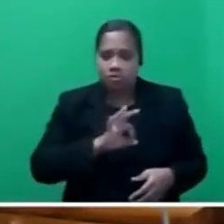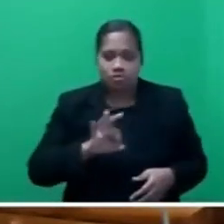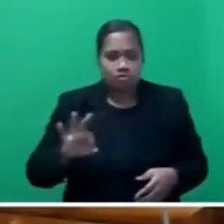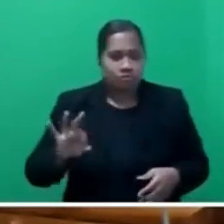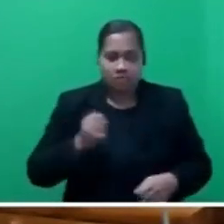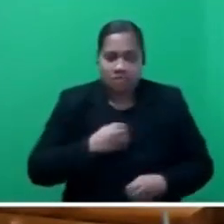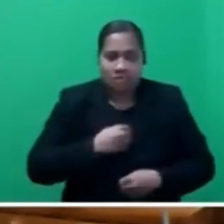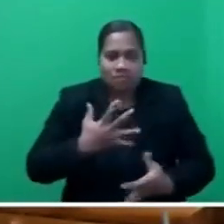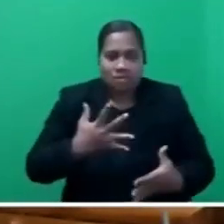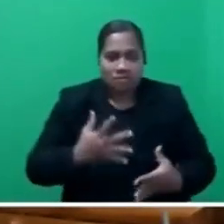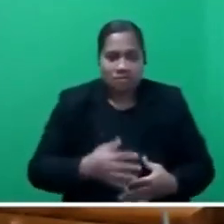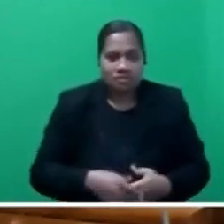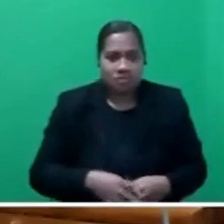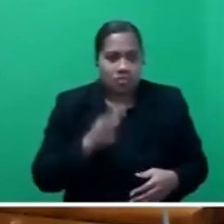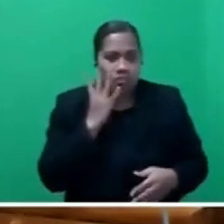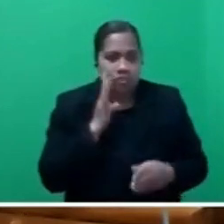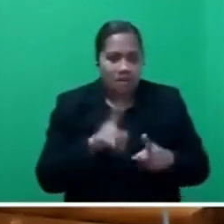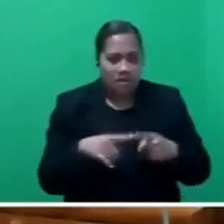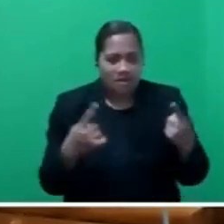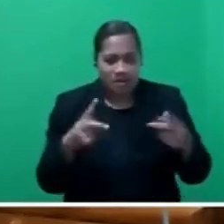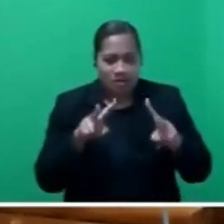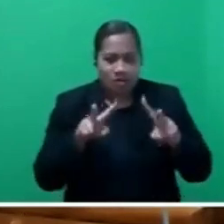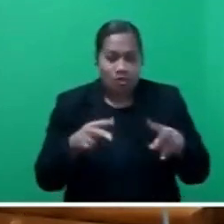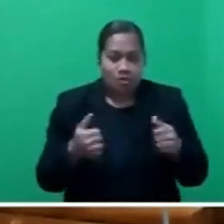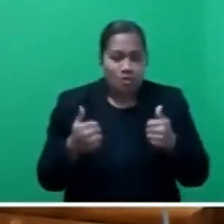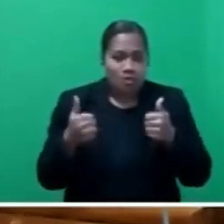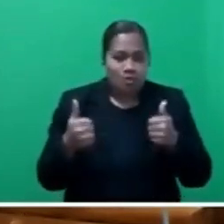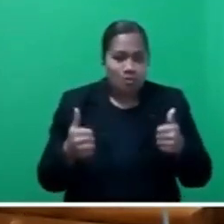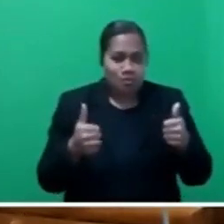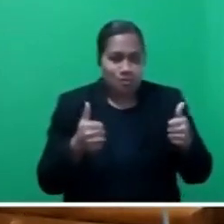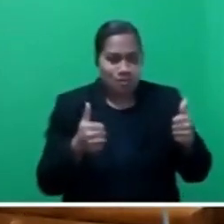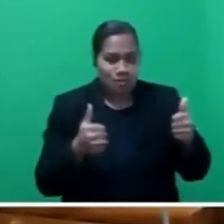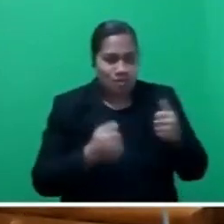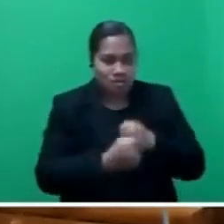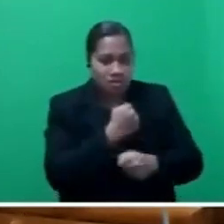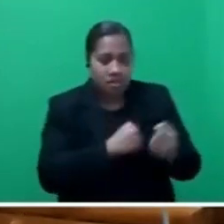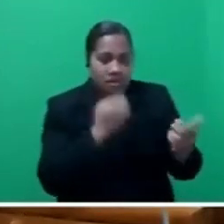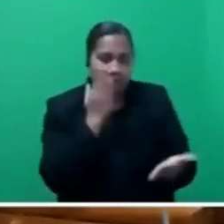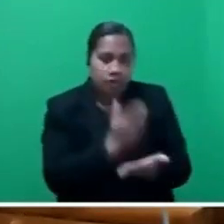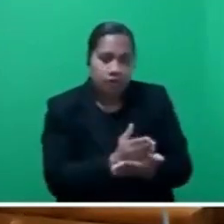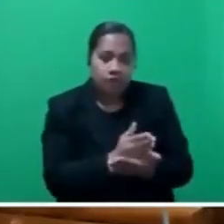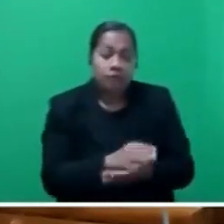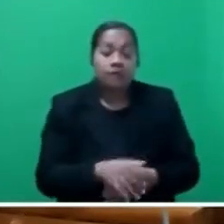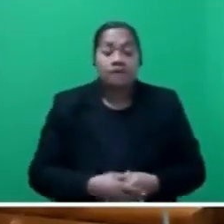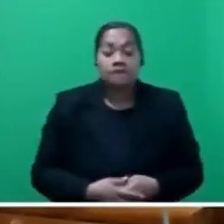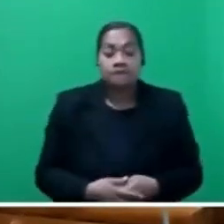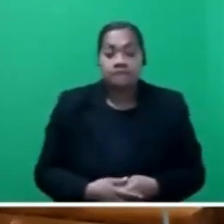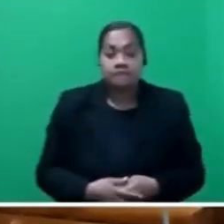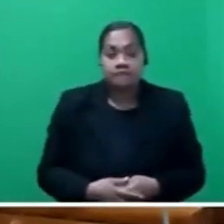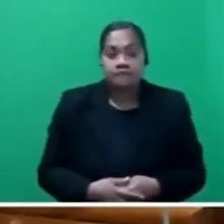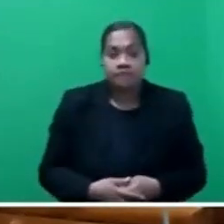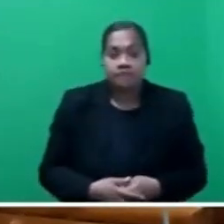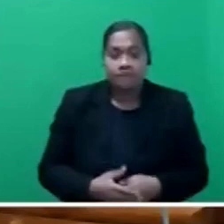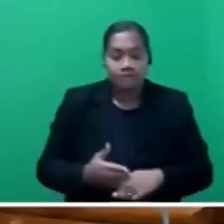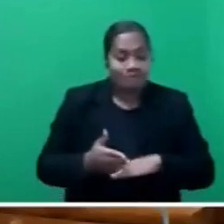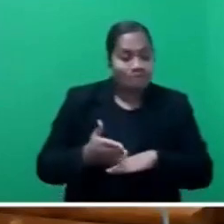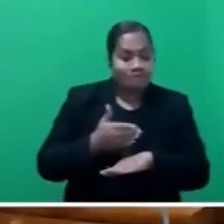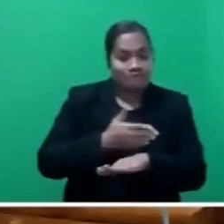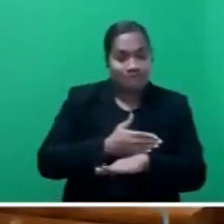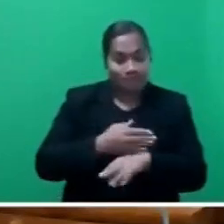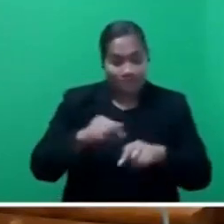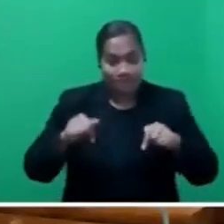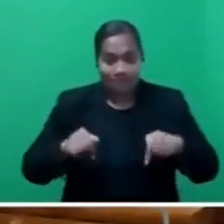when things seem too good to be true. Earlier in this August House, Mr Speaker, sir,